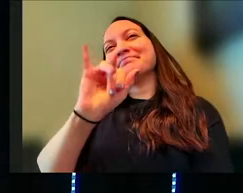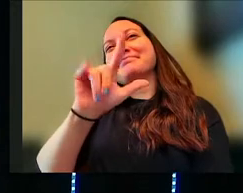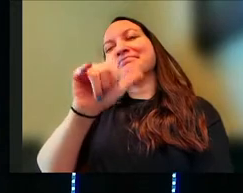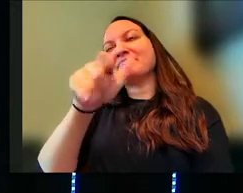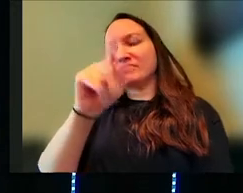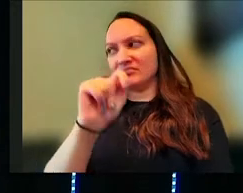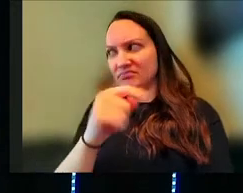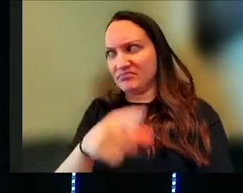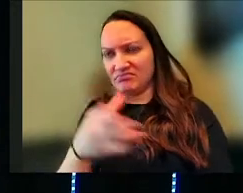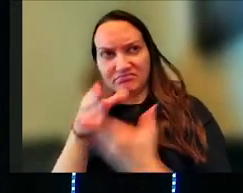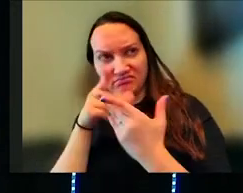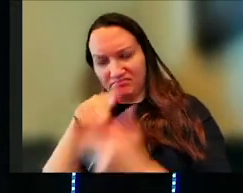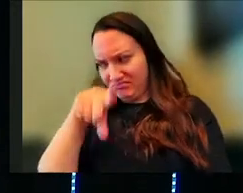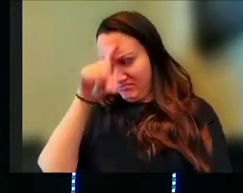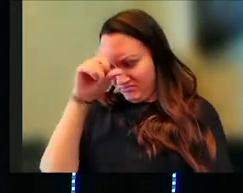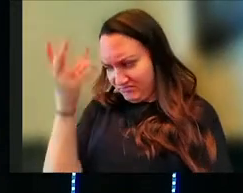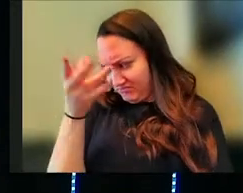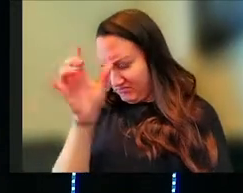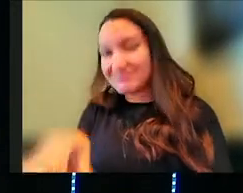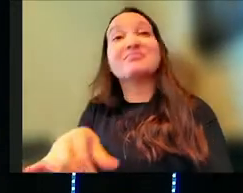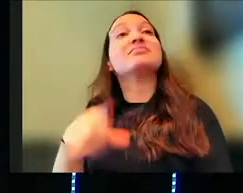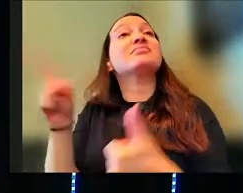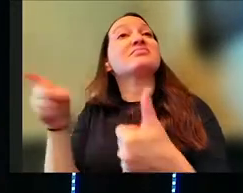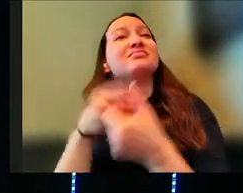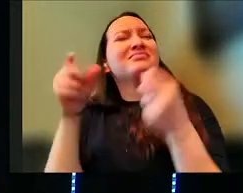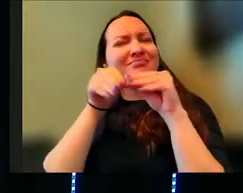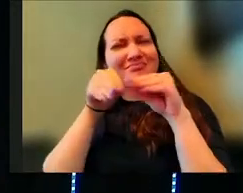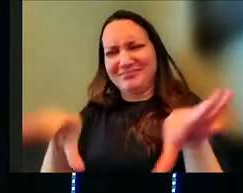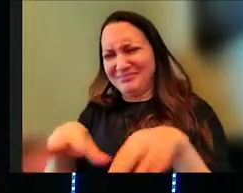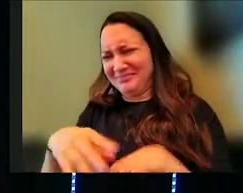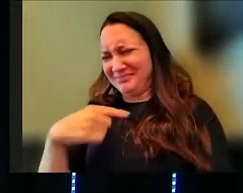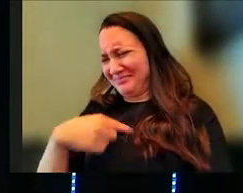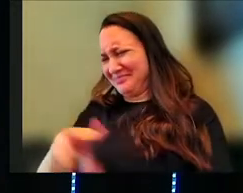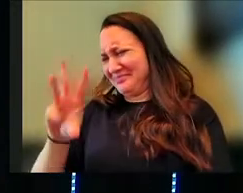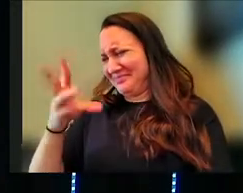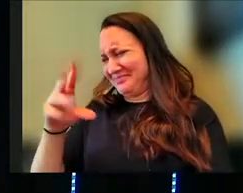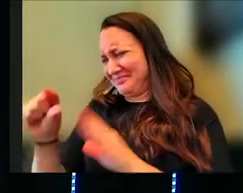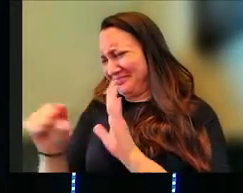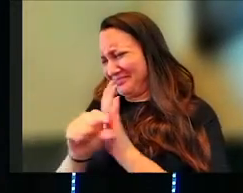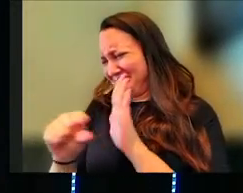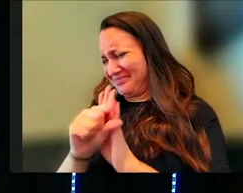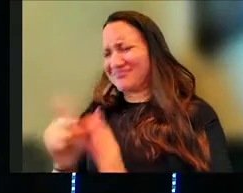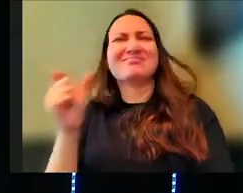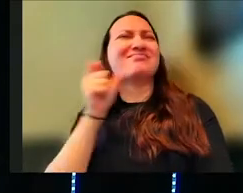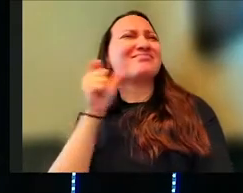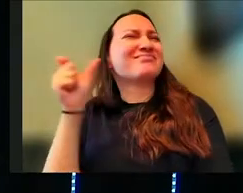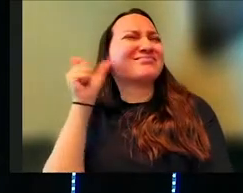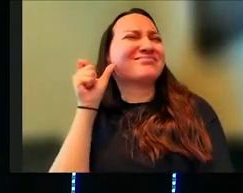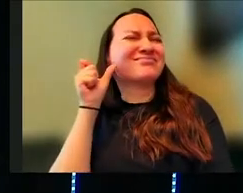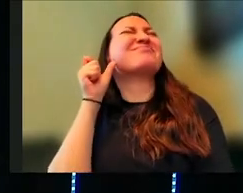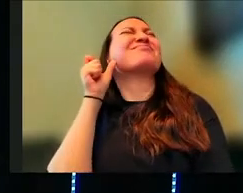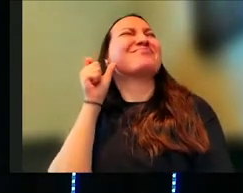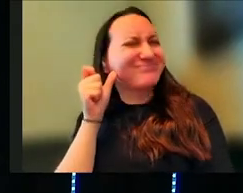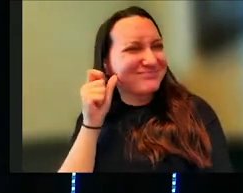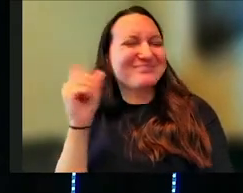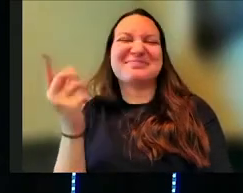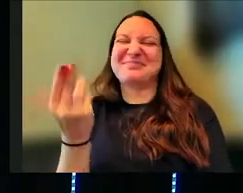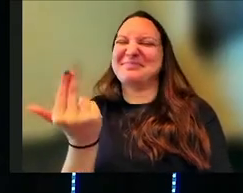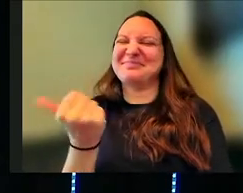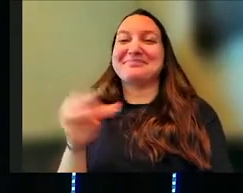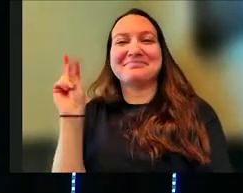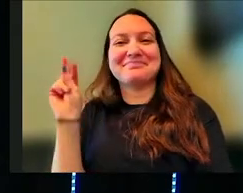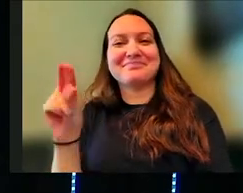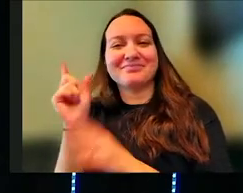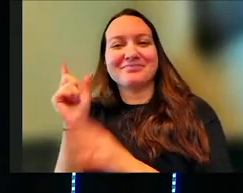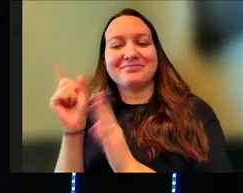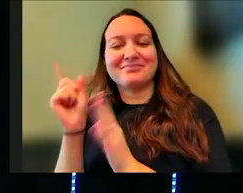that? So it first came out, I think I was like sixth grade, what, yesterday. So we'll look at this for a second because